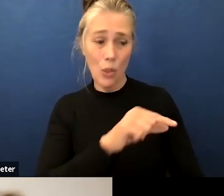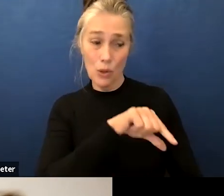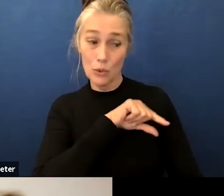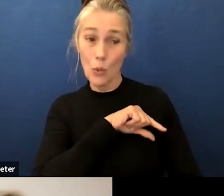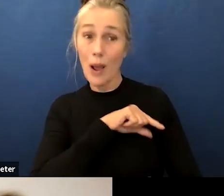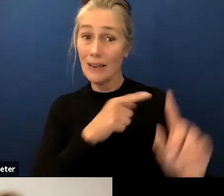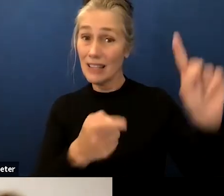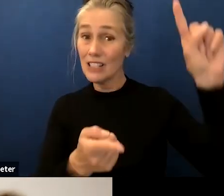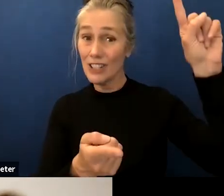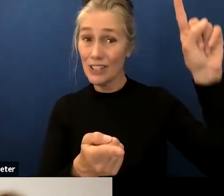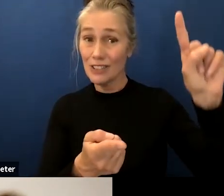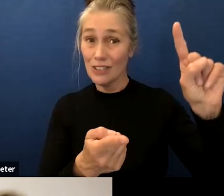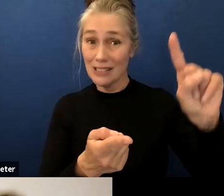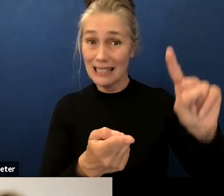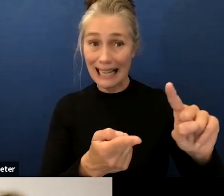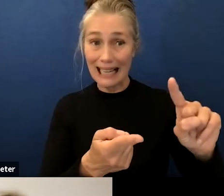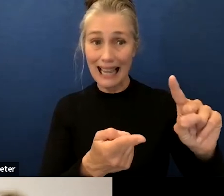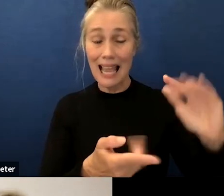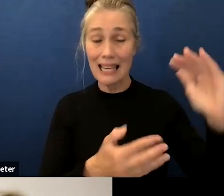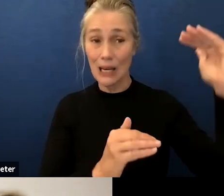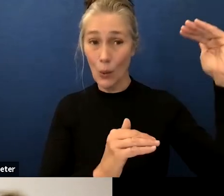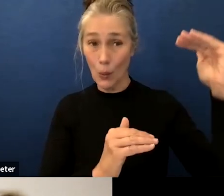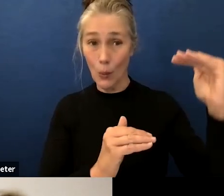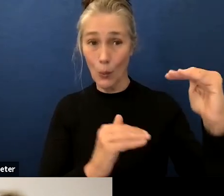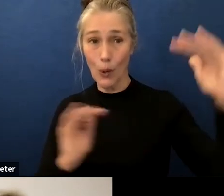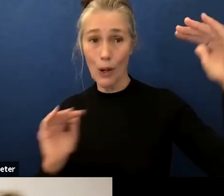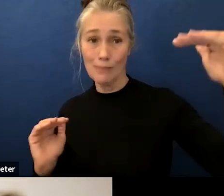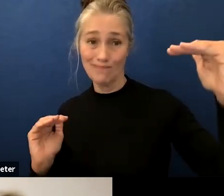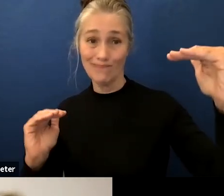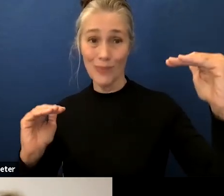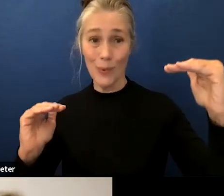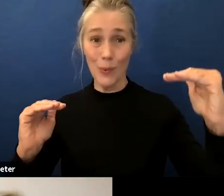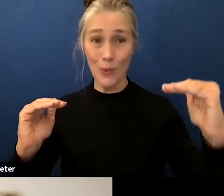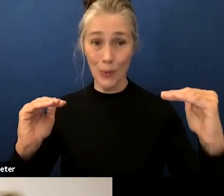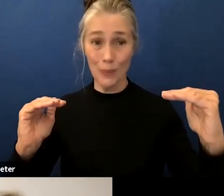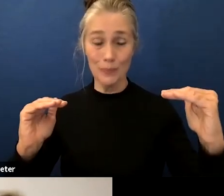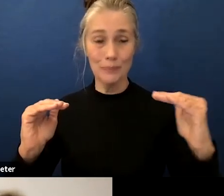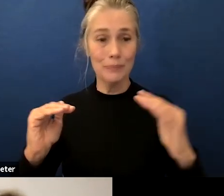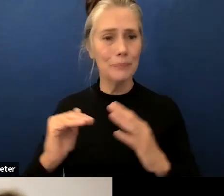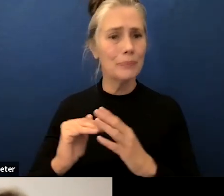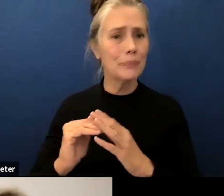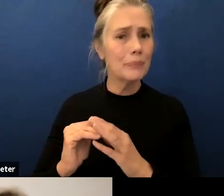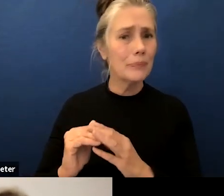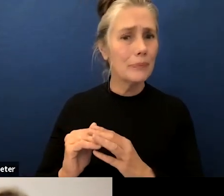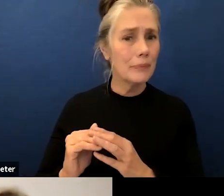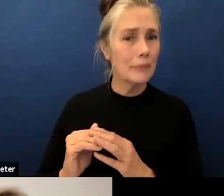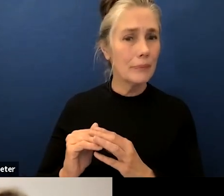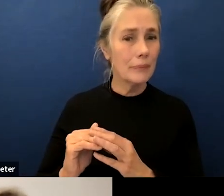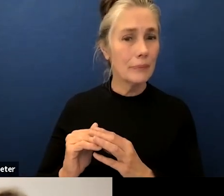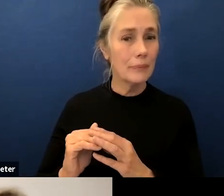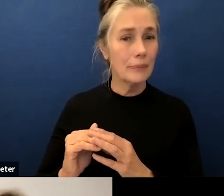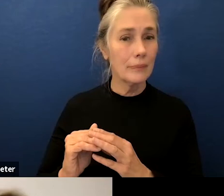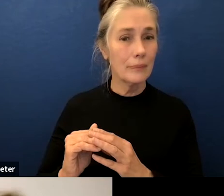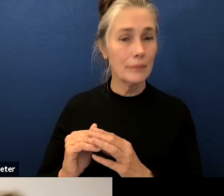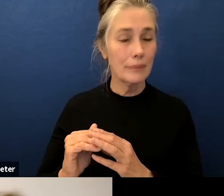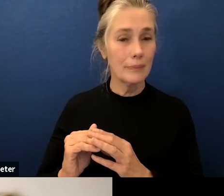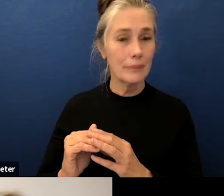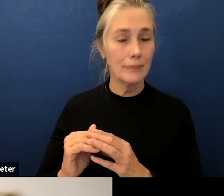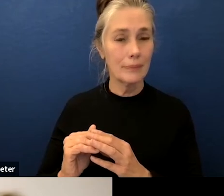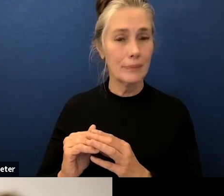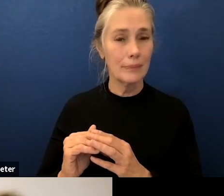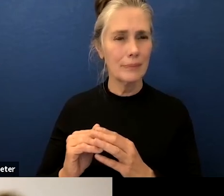dramatically so how are we seeing um how are we doing things differently to